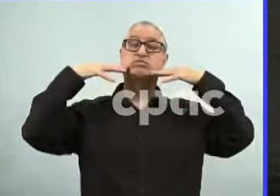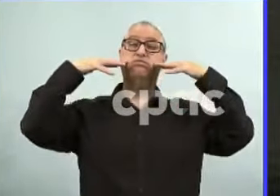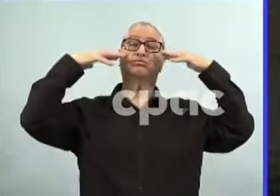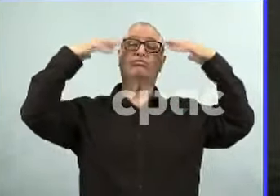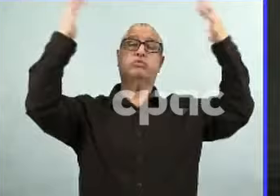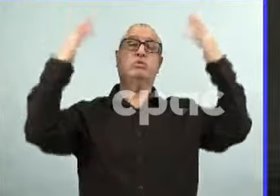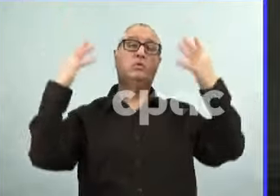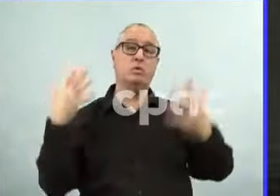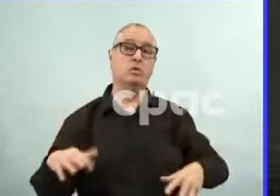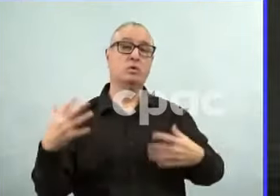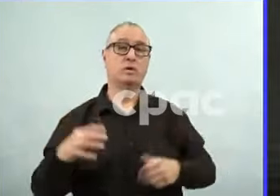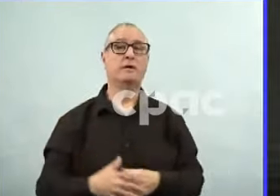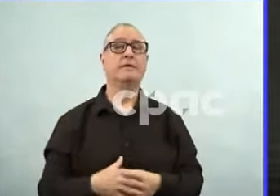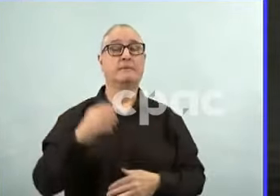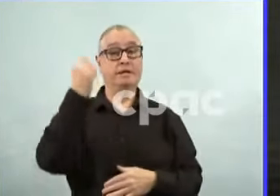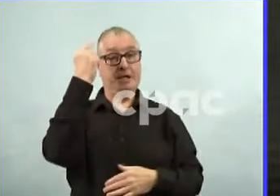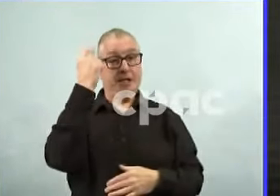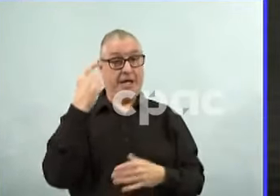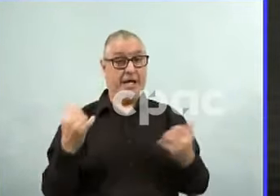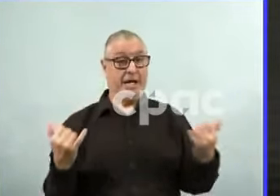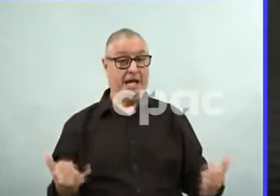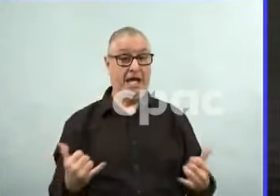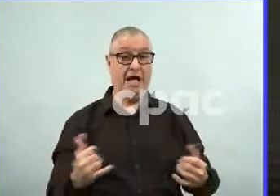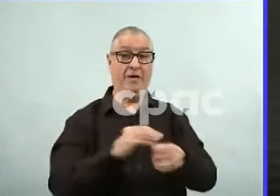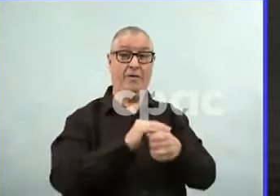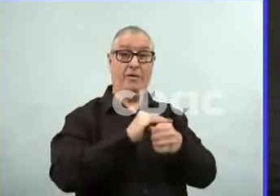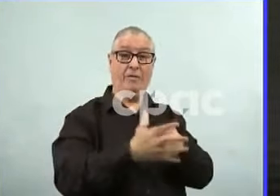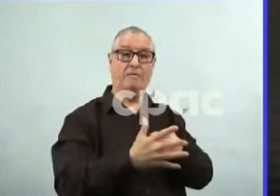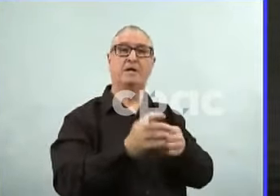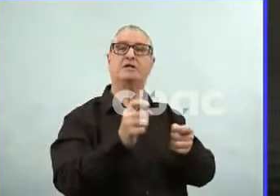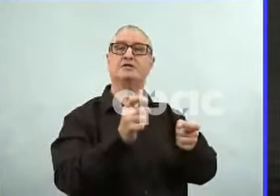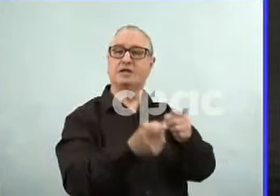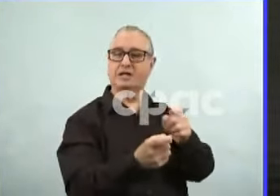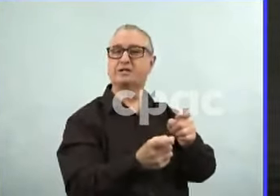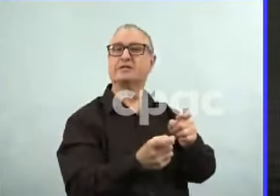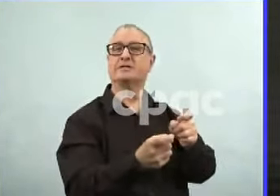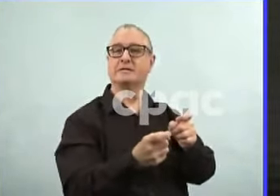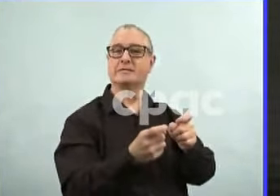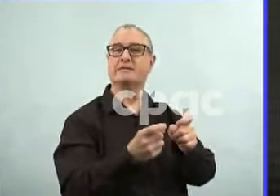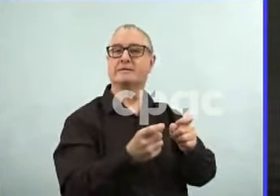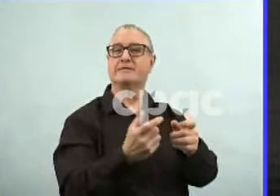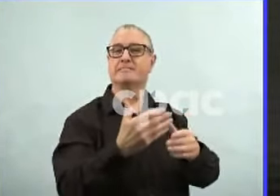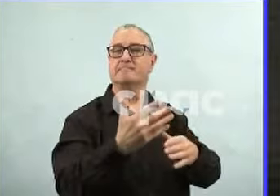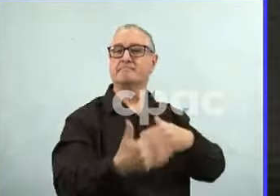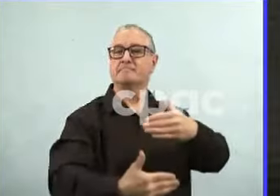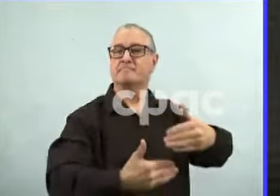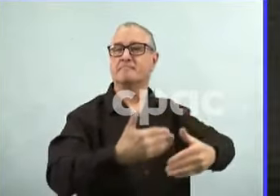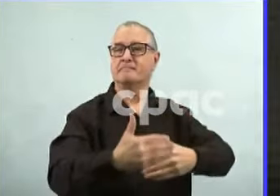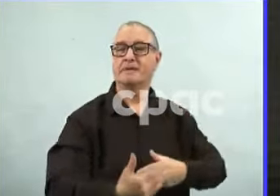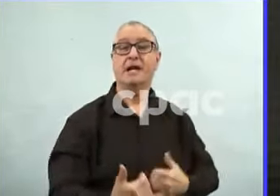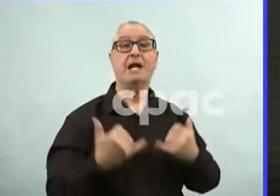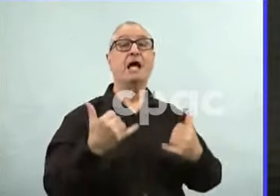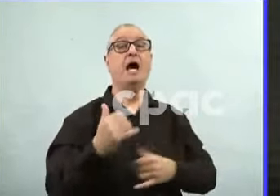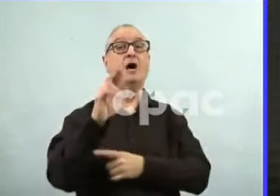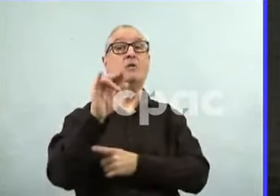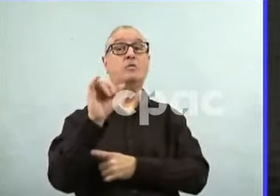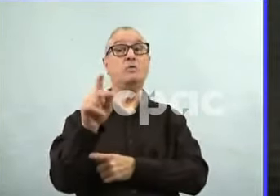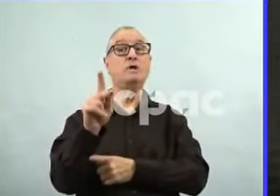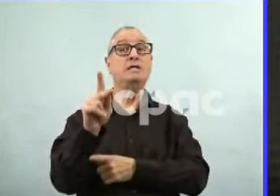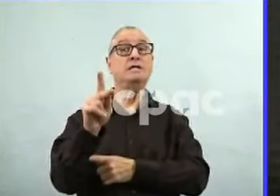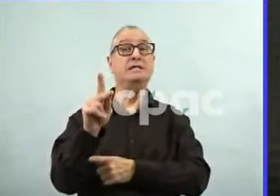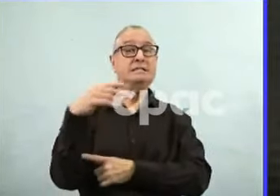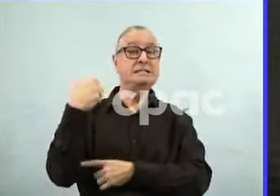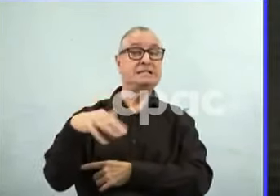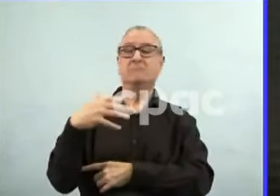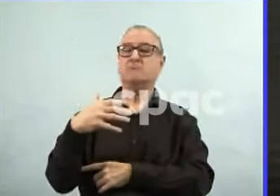virus has changed quite substantially and the risk from the virus has changed quite drastically as well. coupled with our vaccine uptake, that